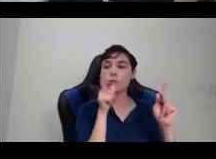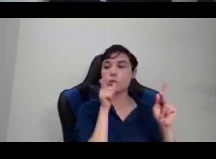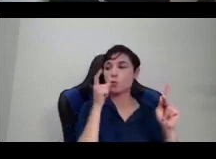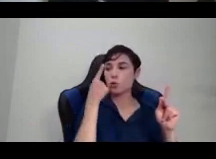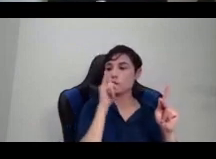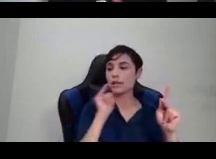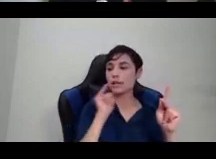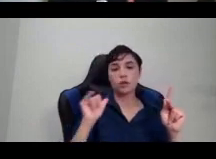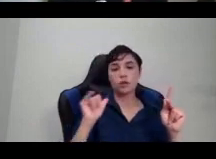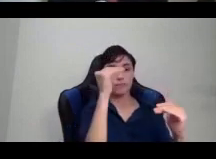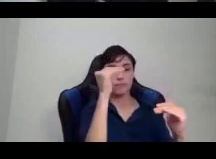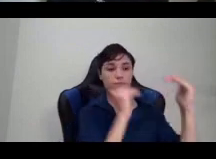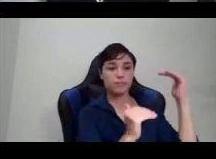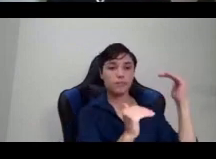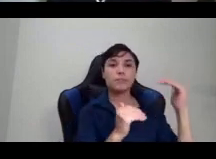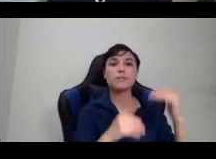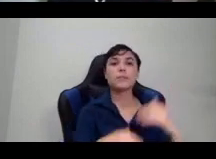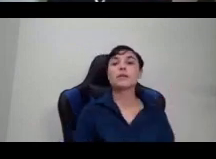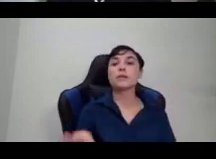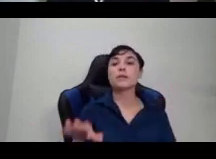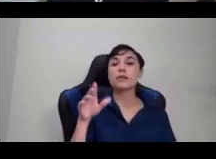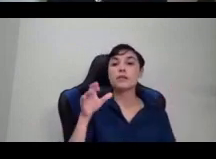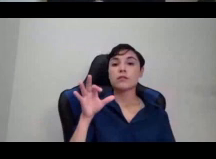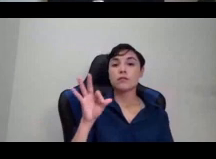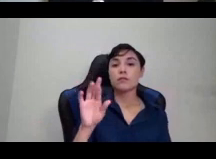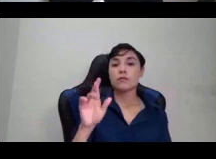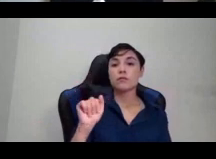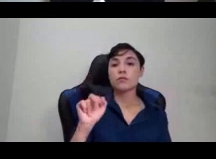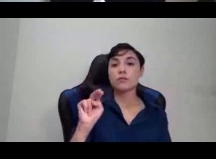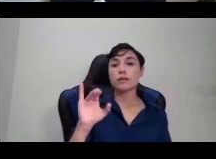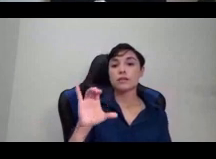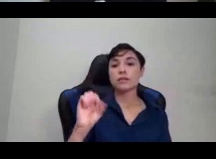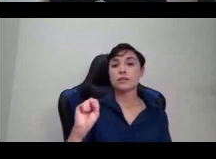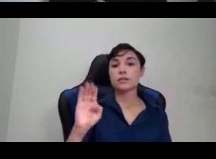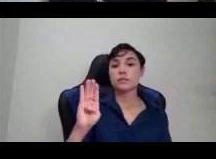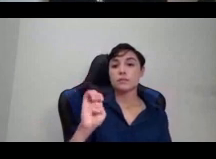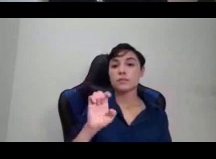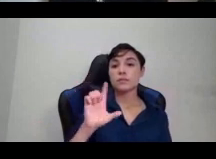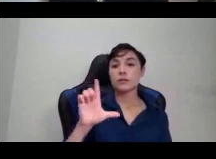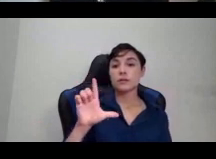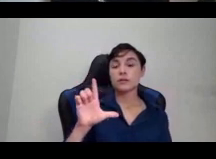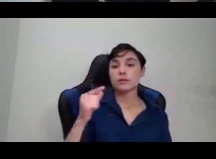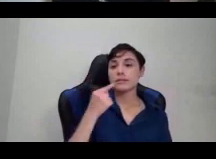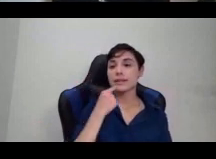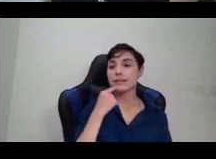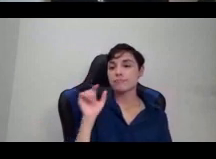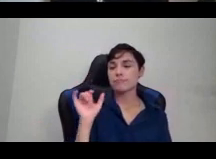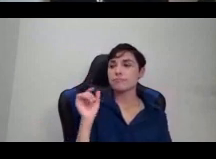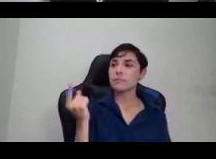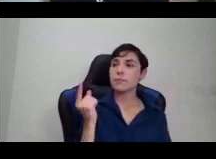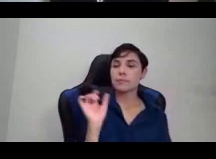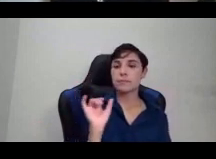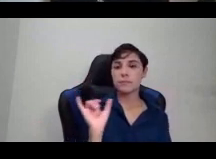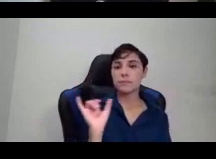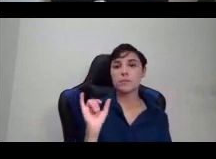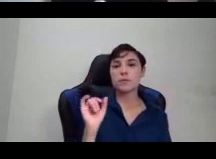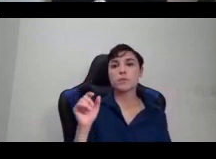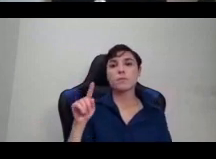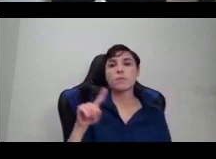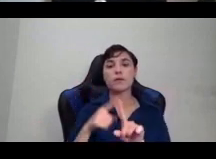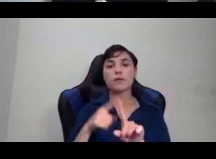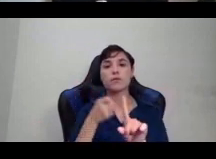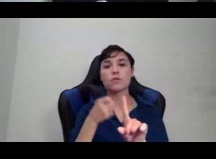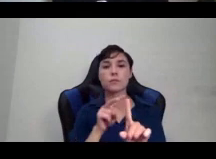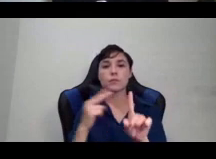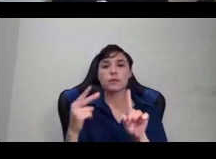Frances Beale said a very, very similar thing, but she said it from the perspective of the U.S. Civil Rights Movement, the